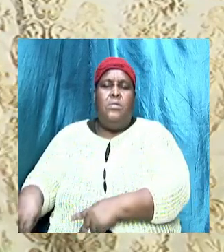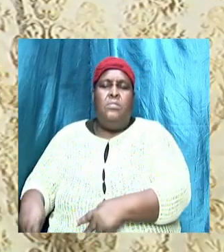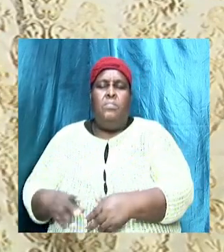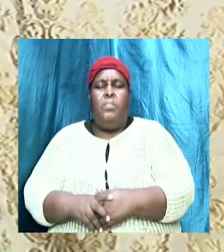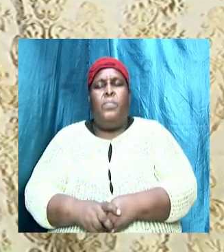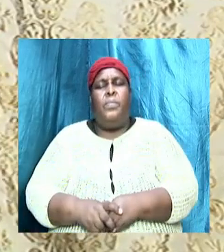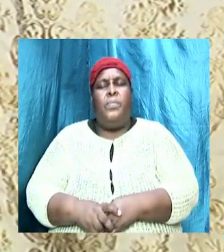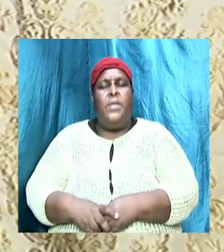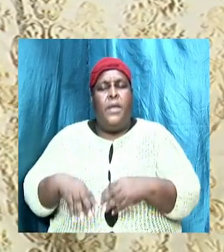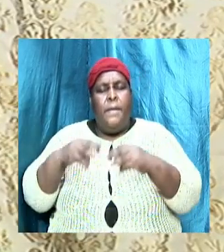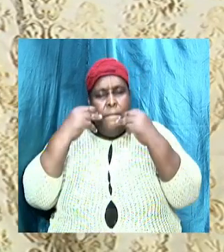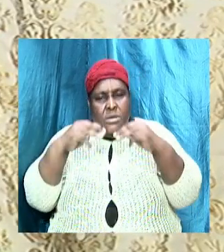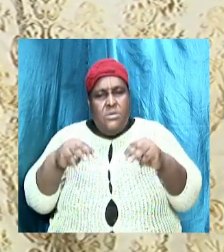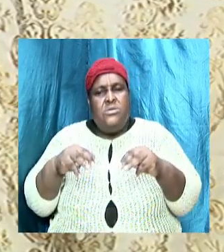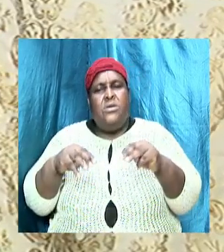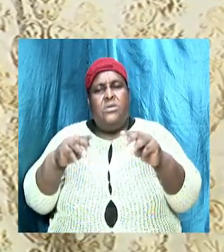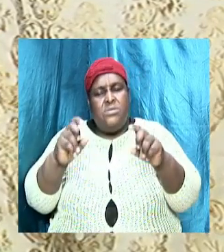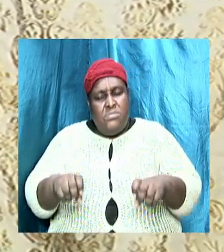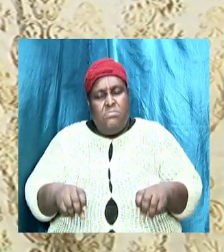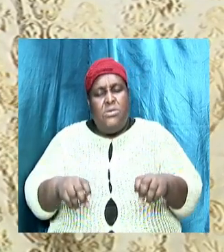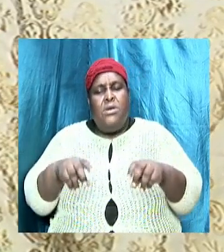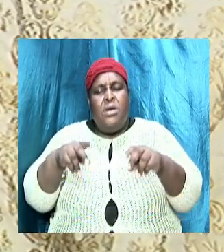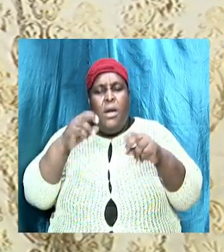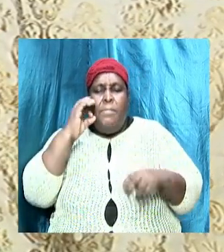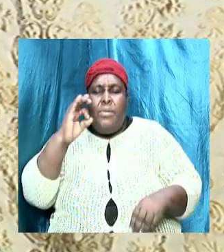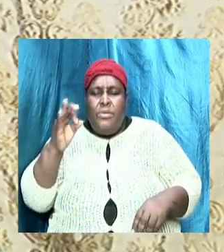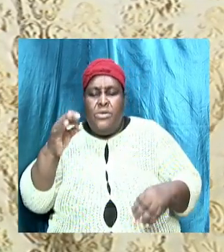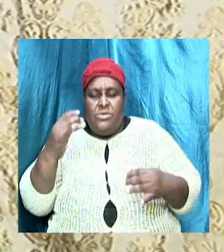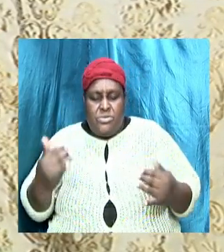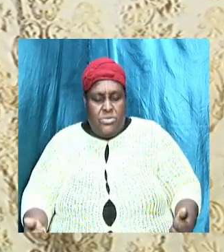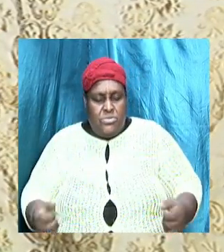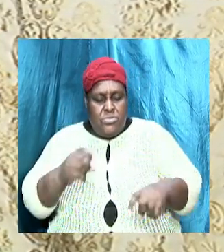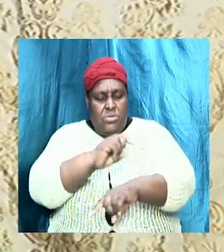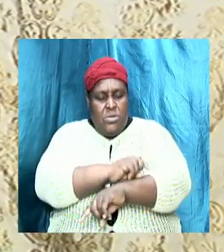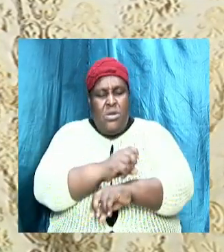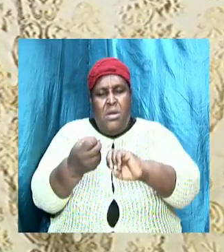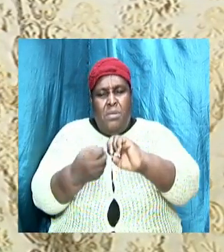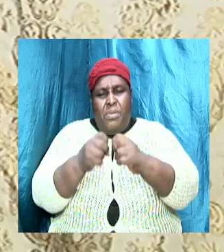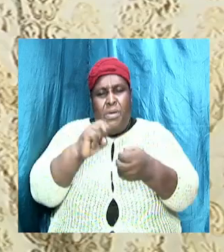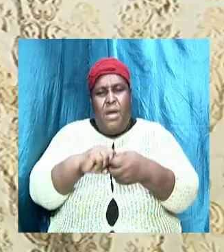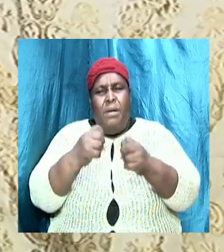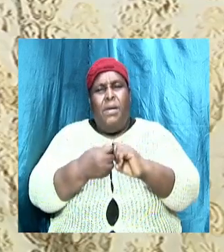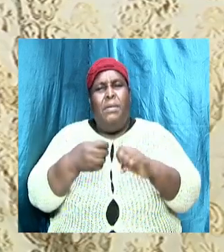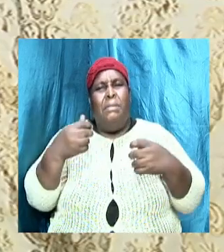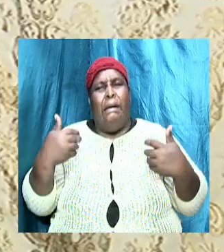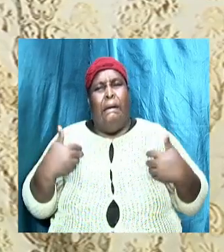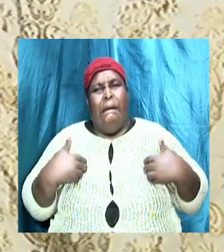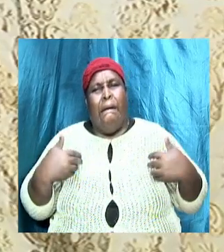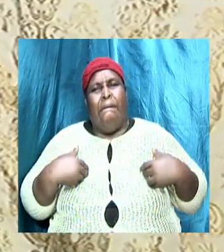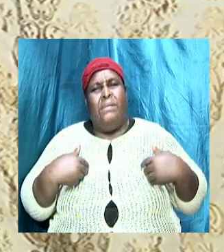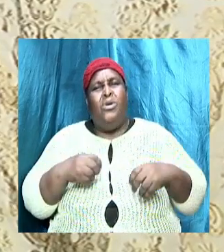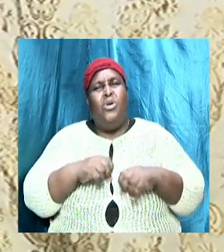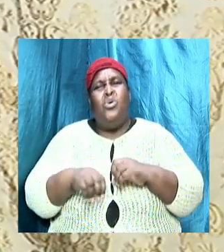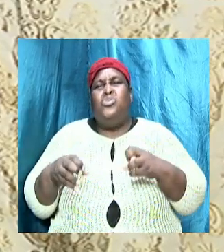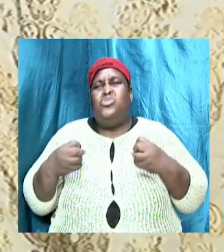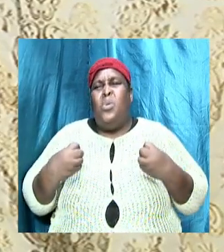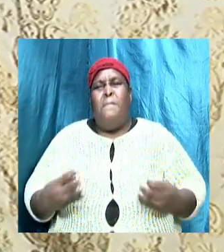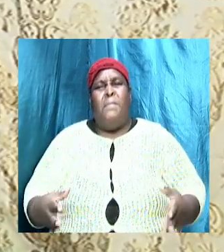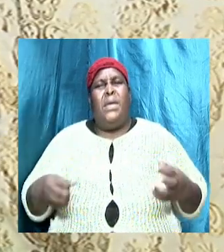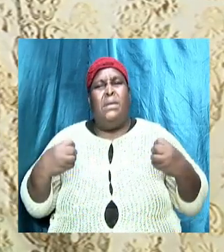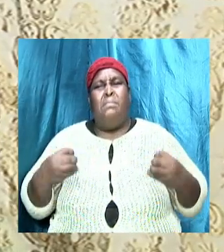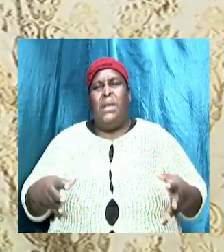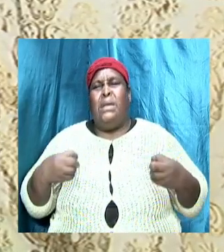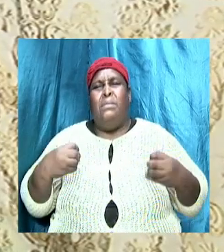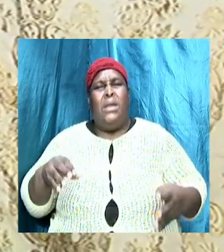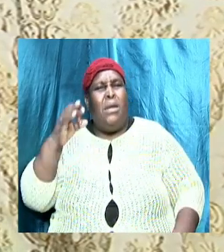it is the message that should be preaching today. But the problem that we are having is that there are so many preachers